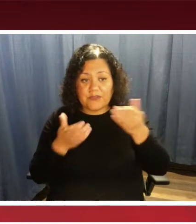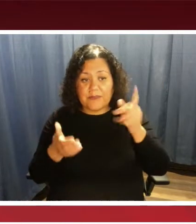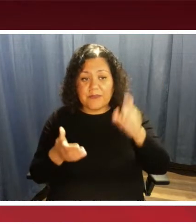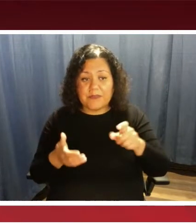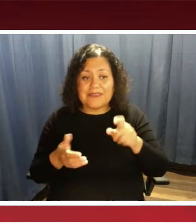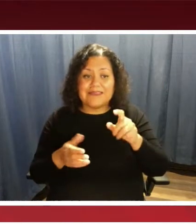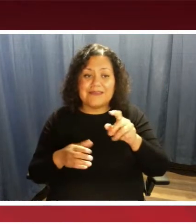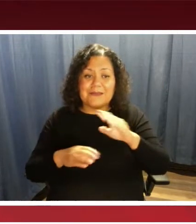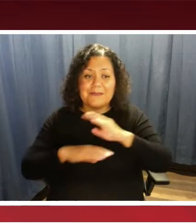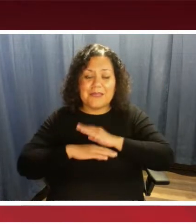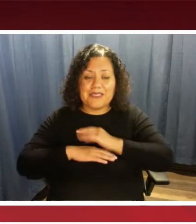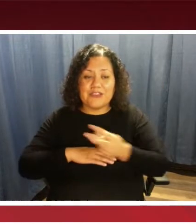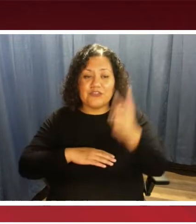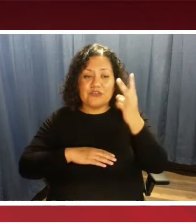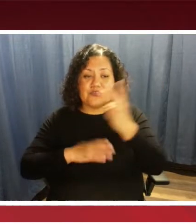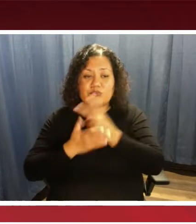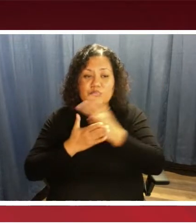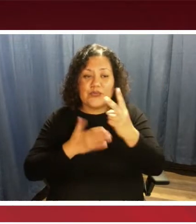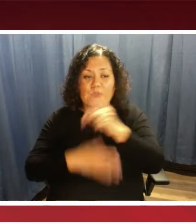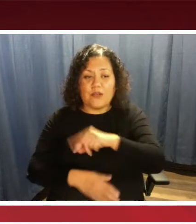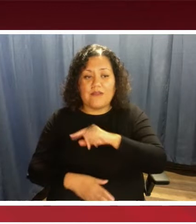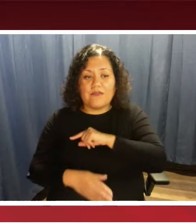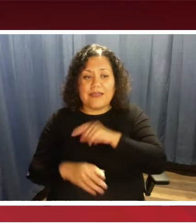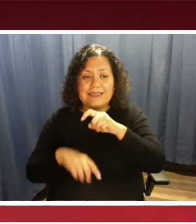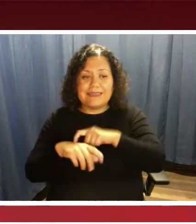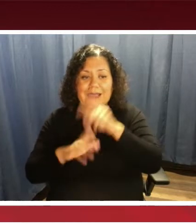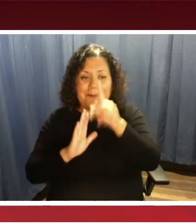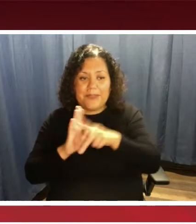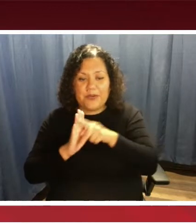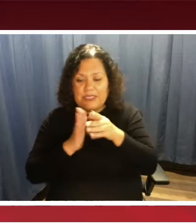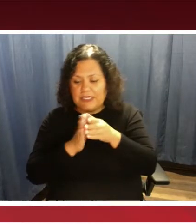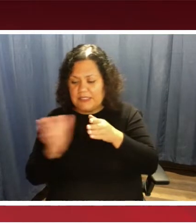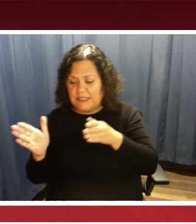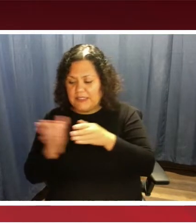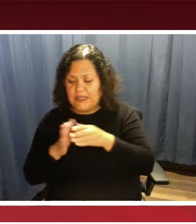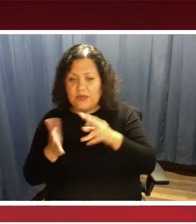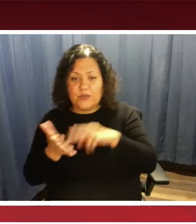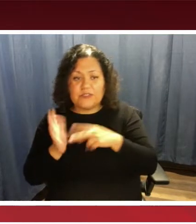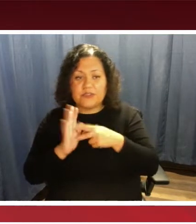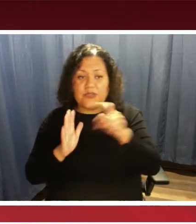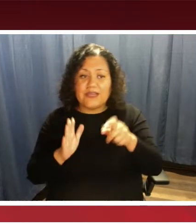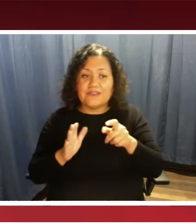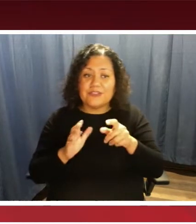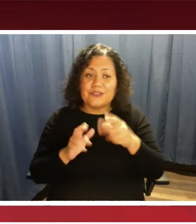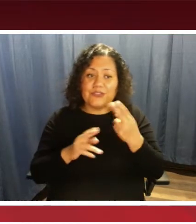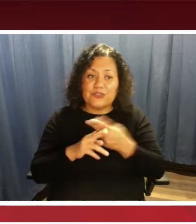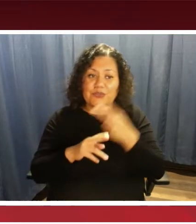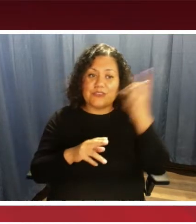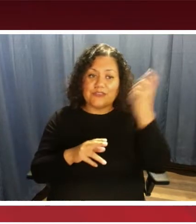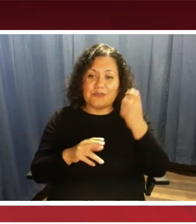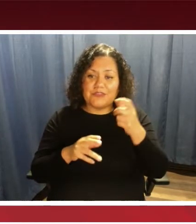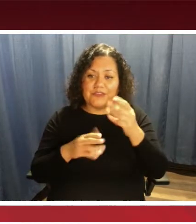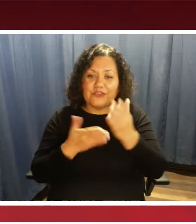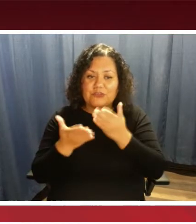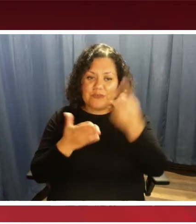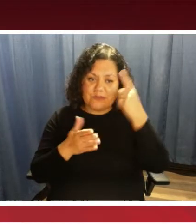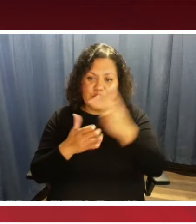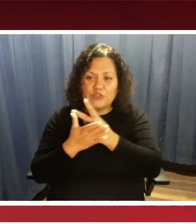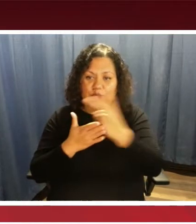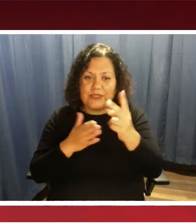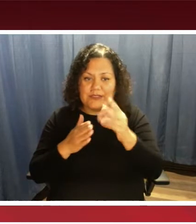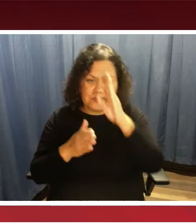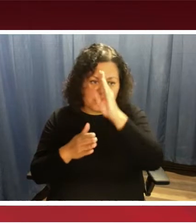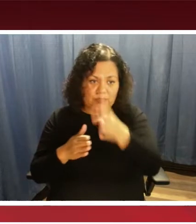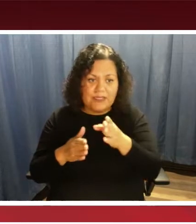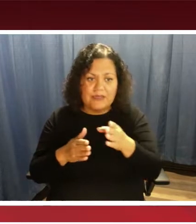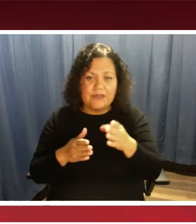two-week qualifying period, which means you have to take the trip for two weeks, either before you call us or when